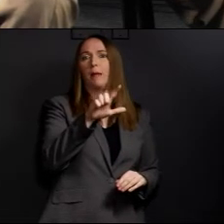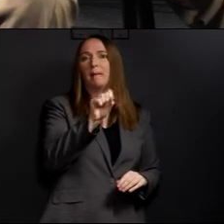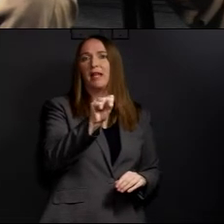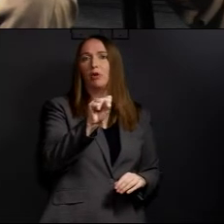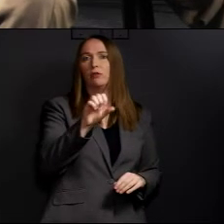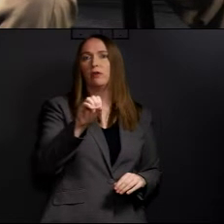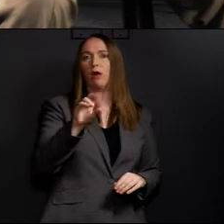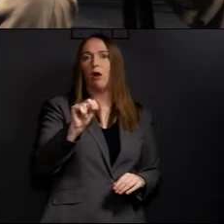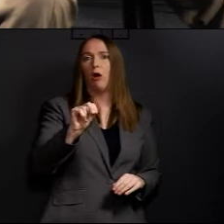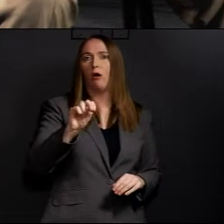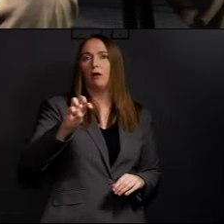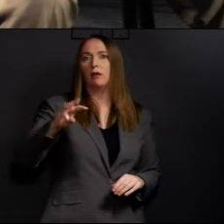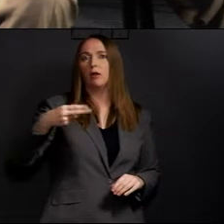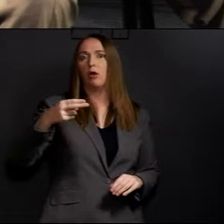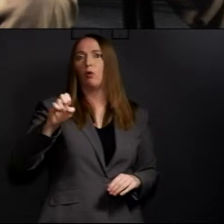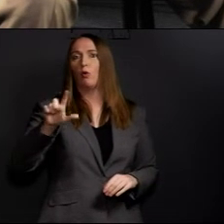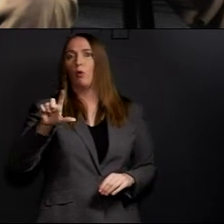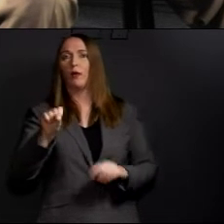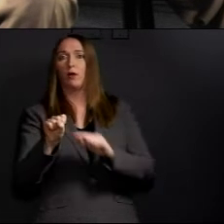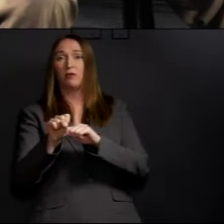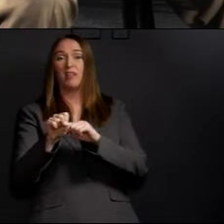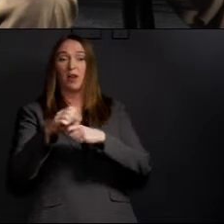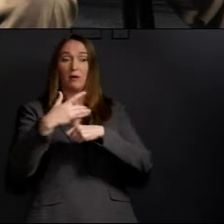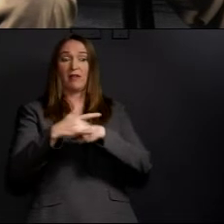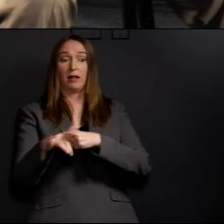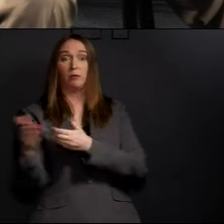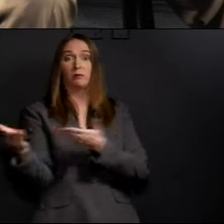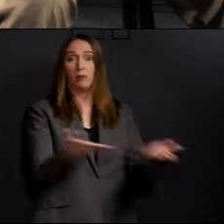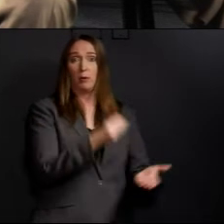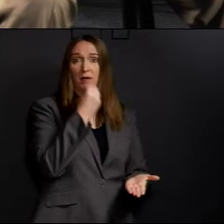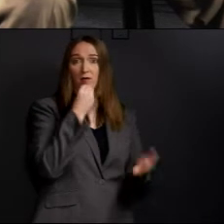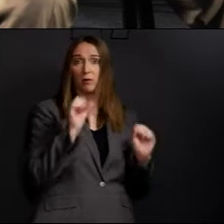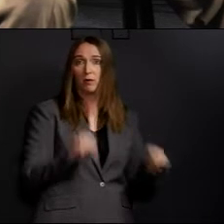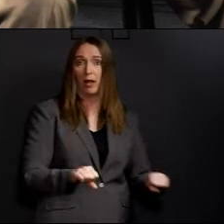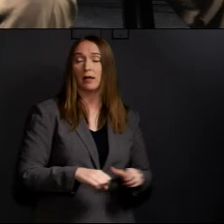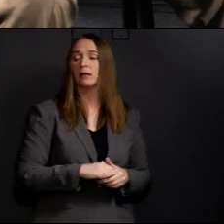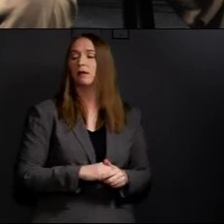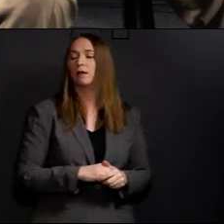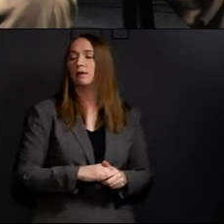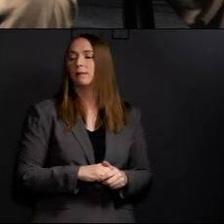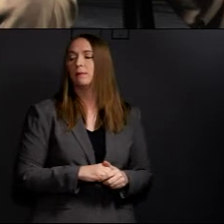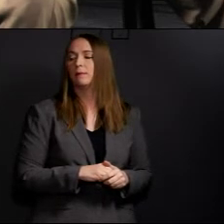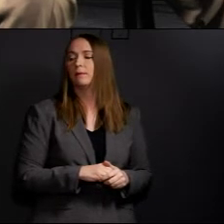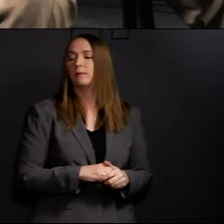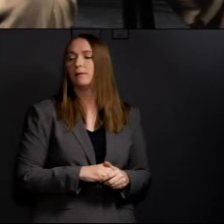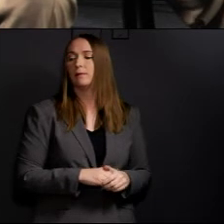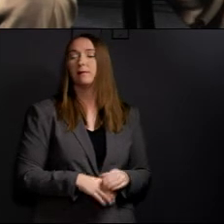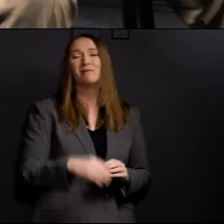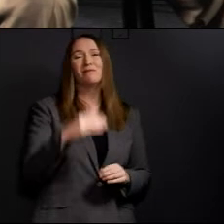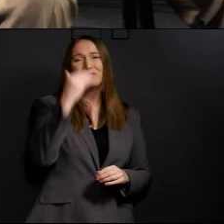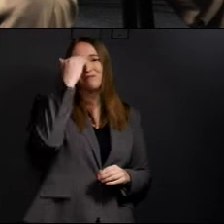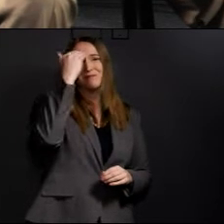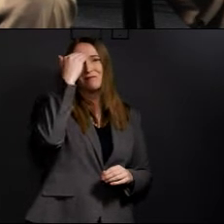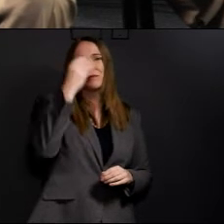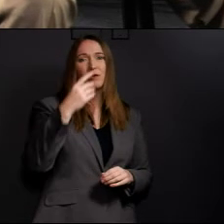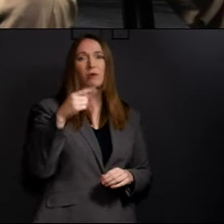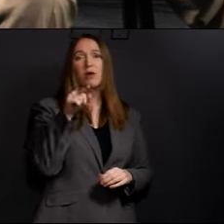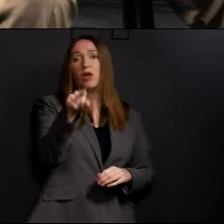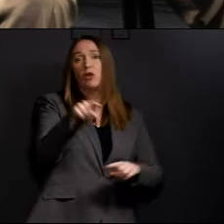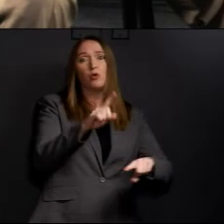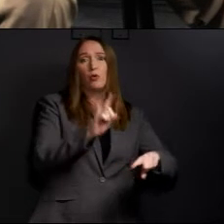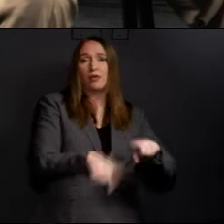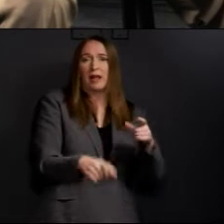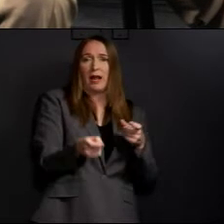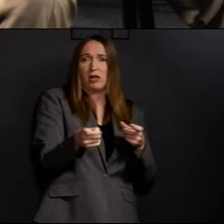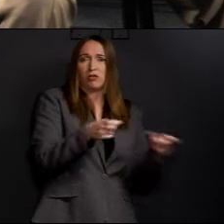things for you to remember. It's also important to know that even though you can't control COVID-19, you can